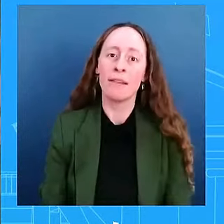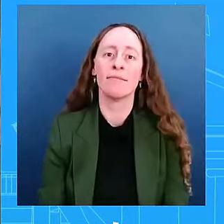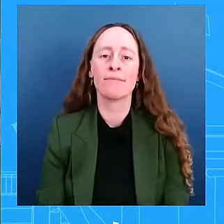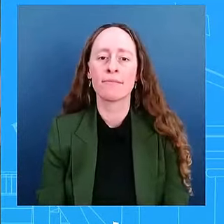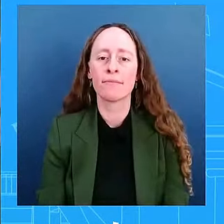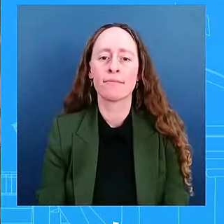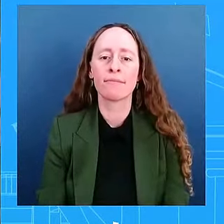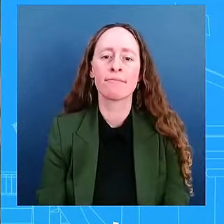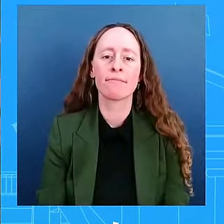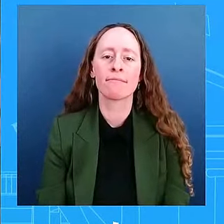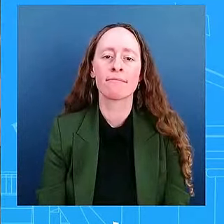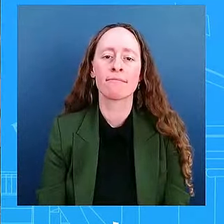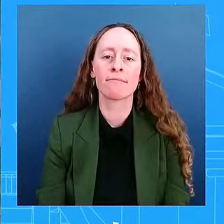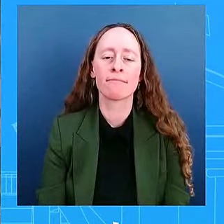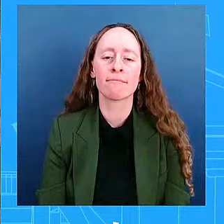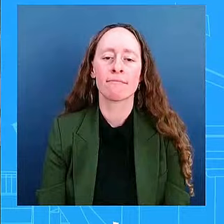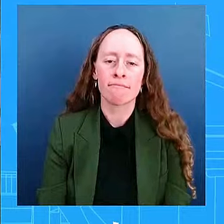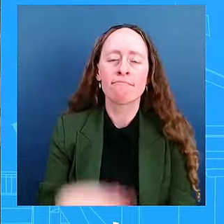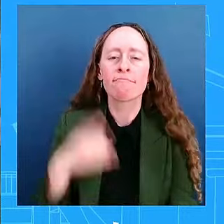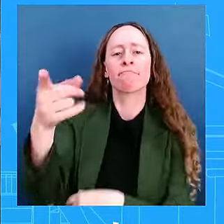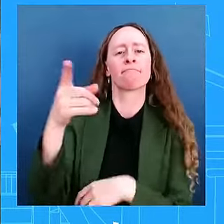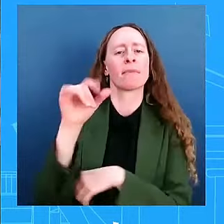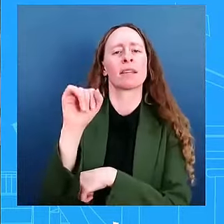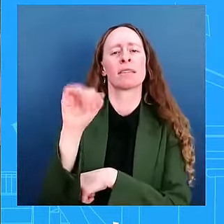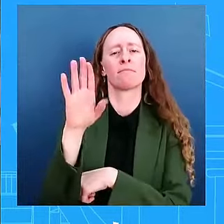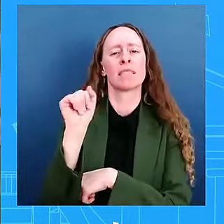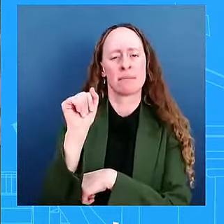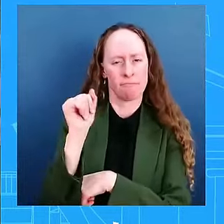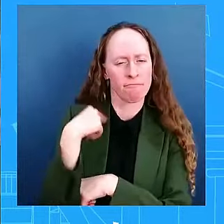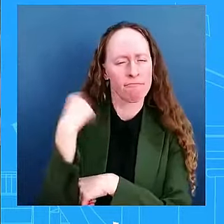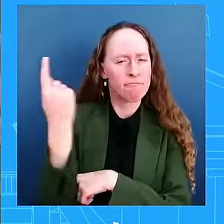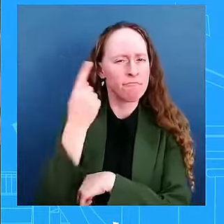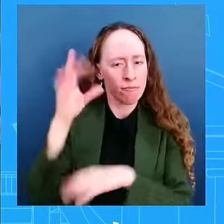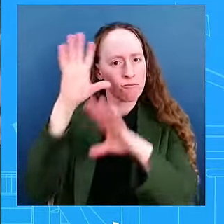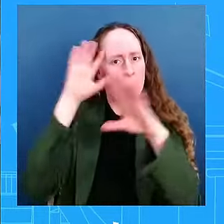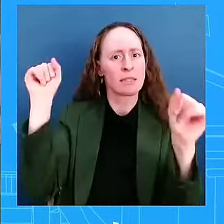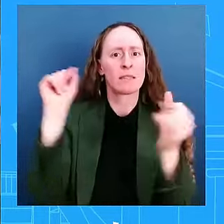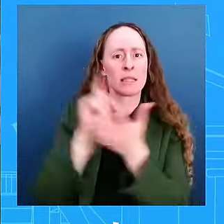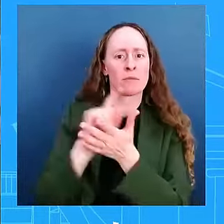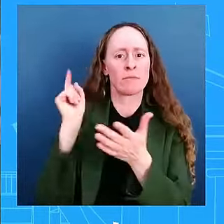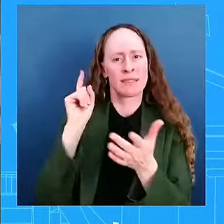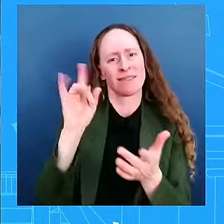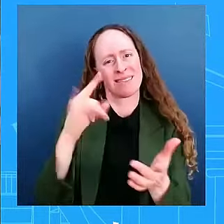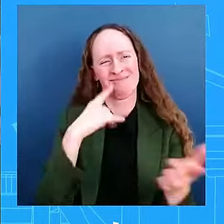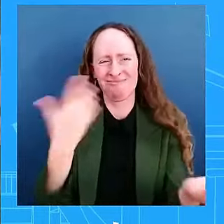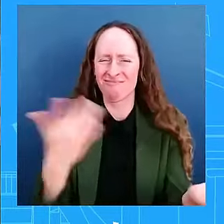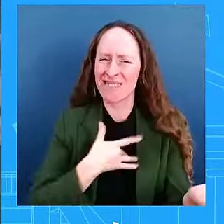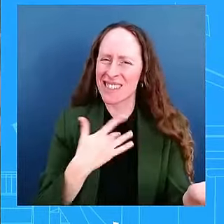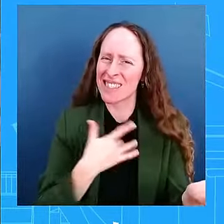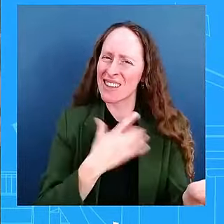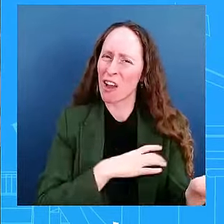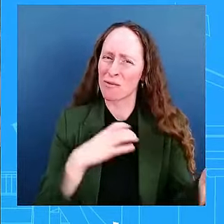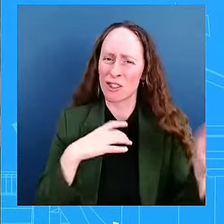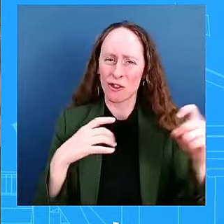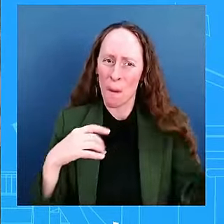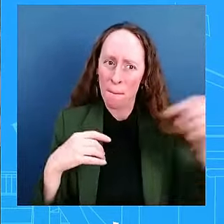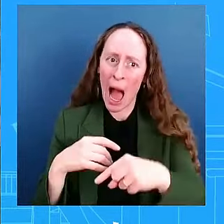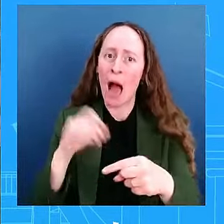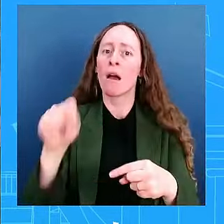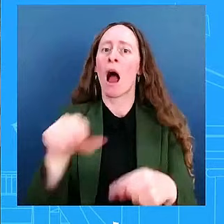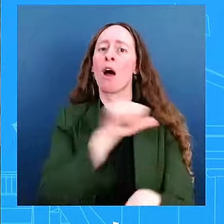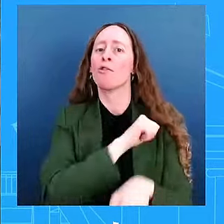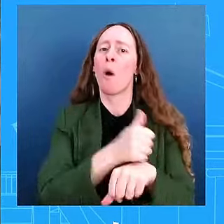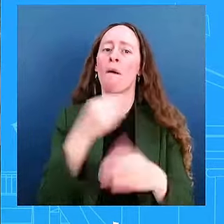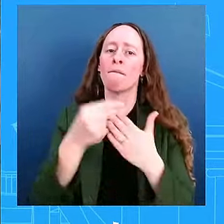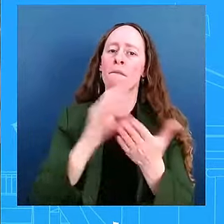when the President was talking about this, that he wanted Congress to come back early to pass more funding for the Small Business Administration, but he didn't